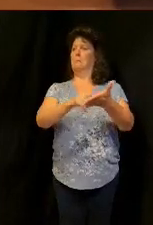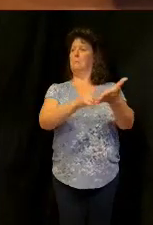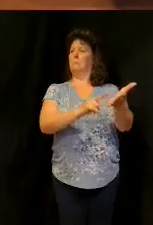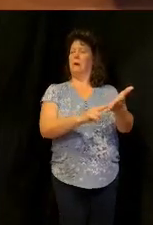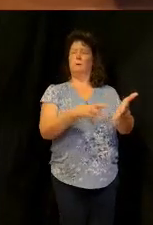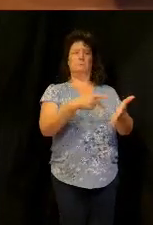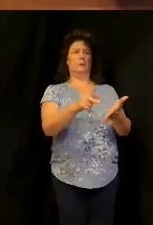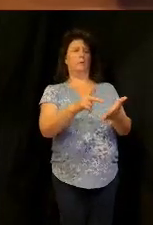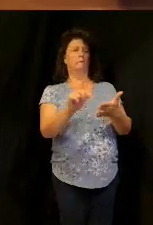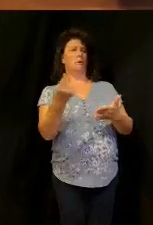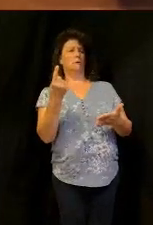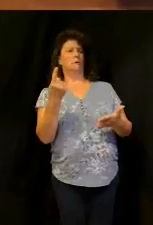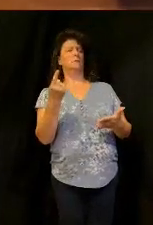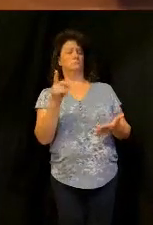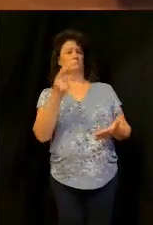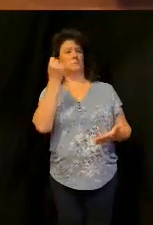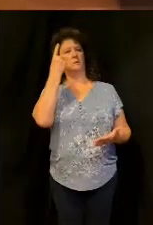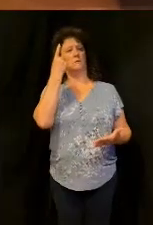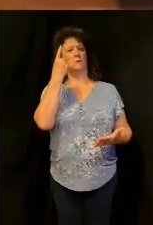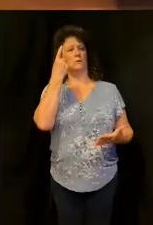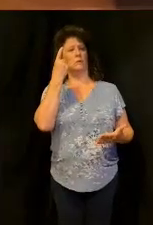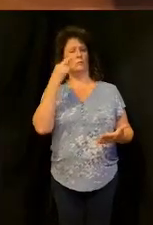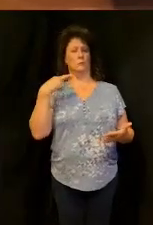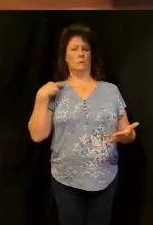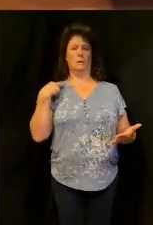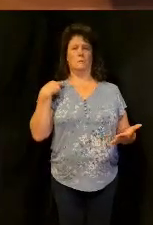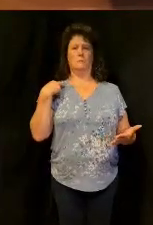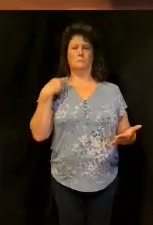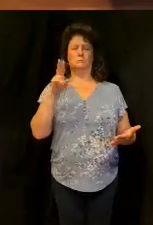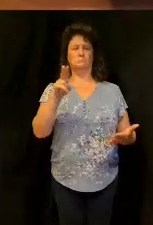I get it you're responsible to pay your bills